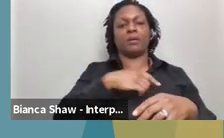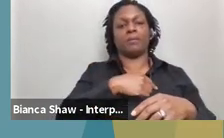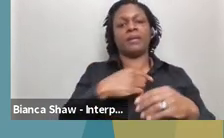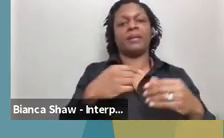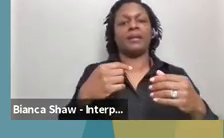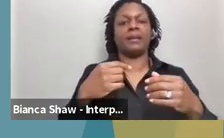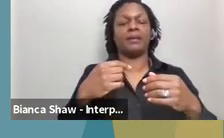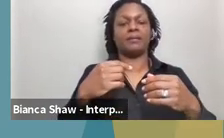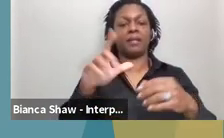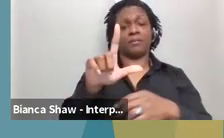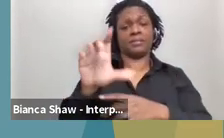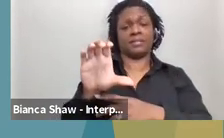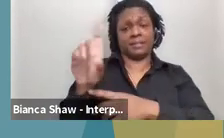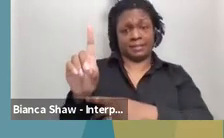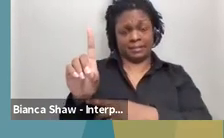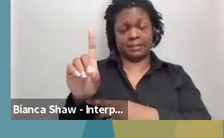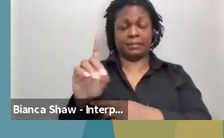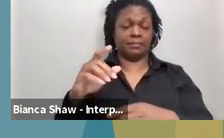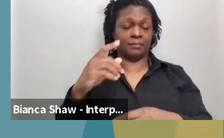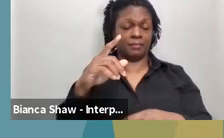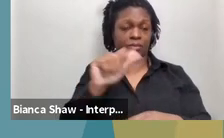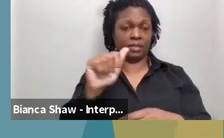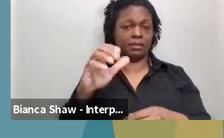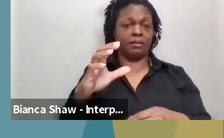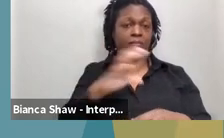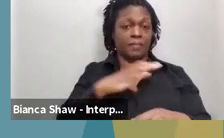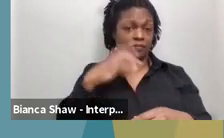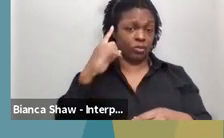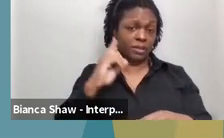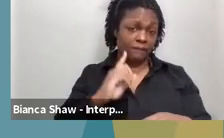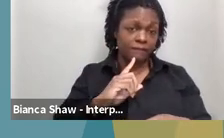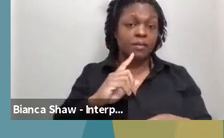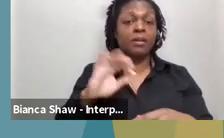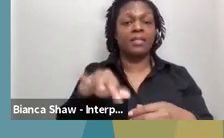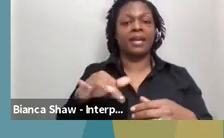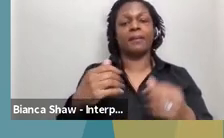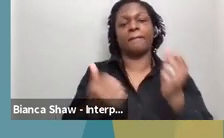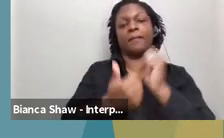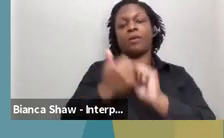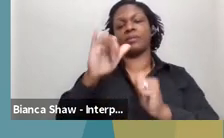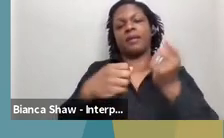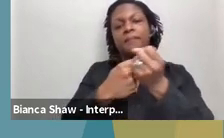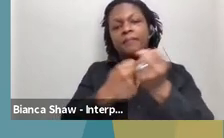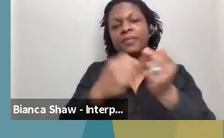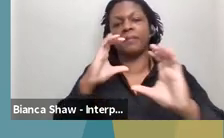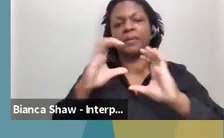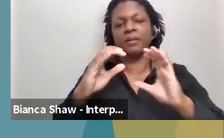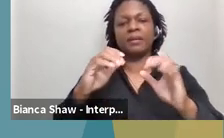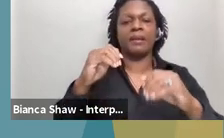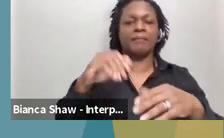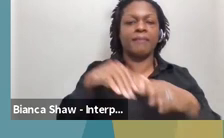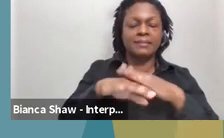access of all of the ever-changing COVID information. So if you remember, uh, the daily governor press conferences,